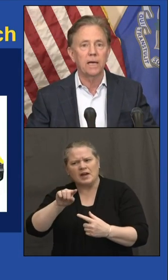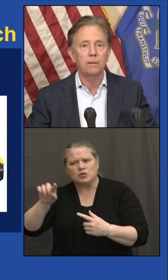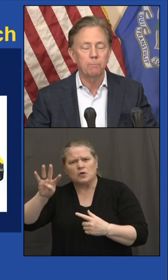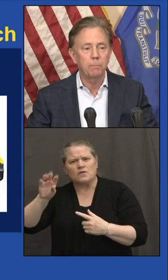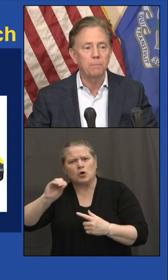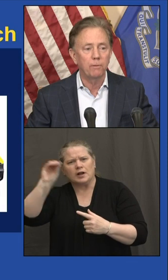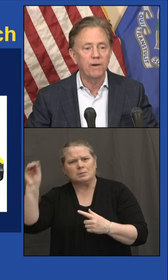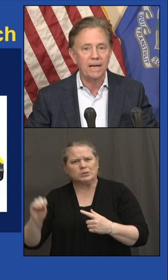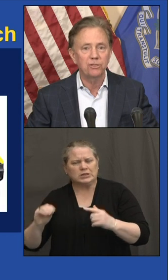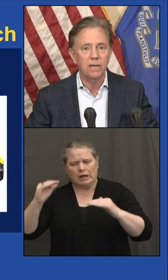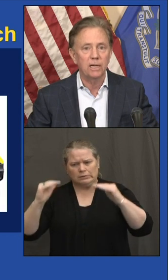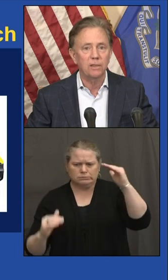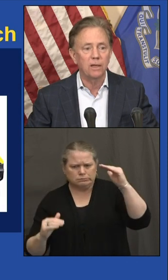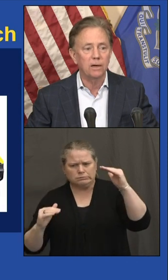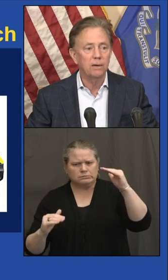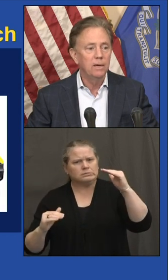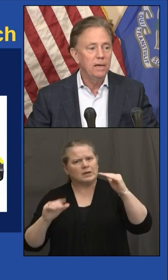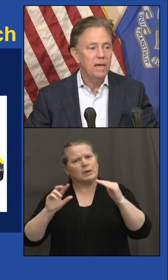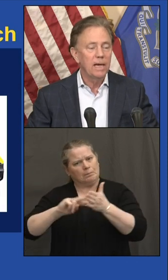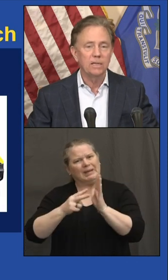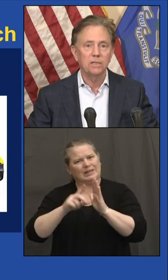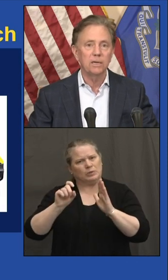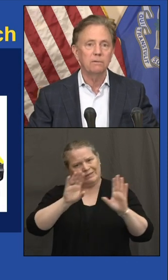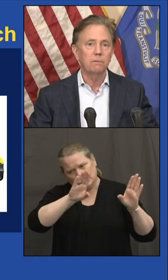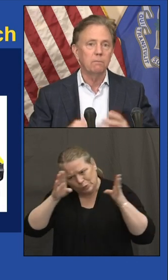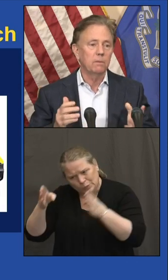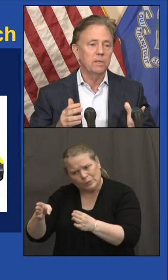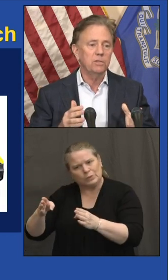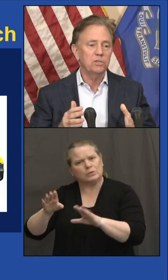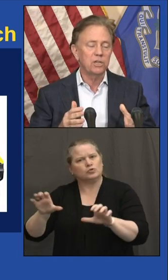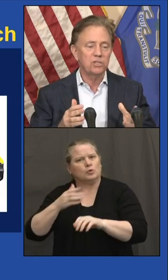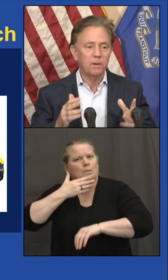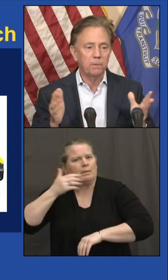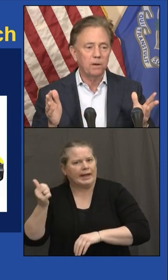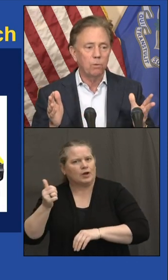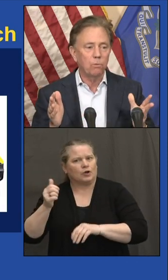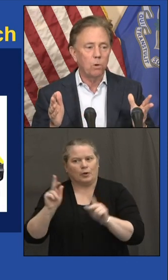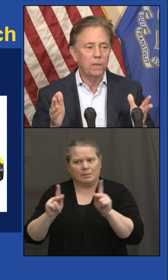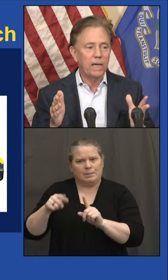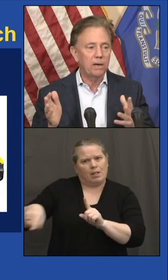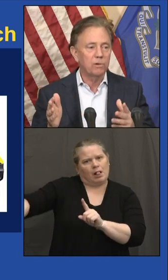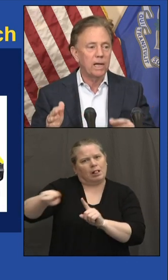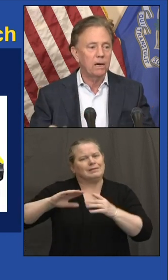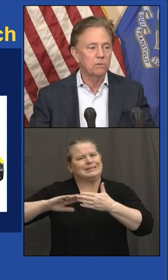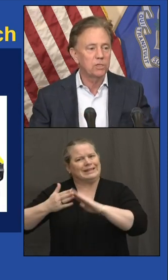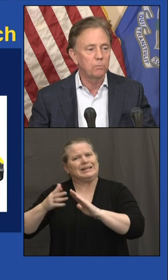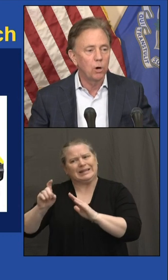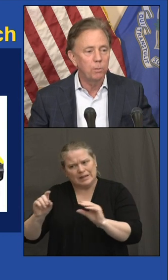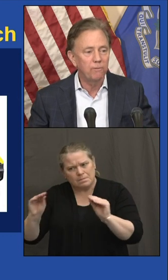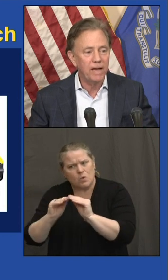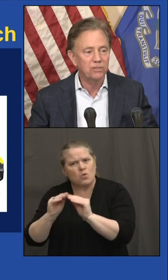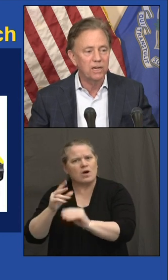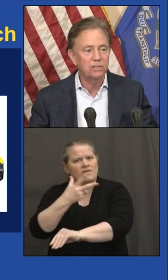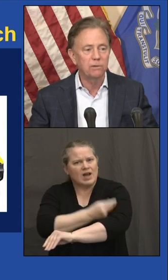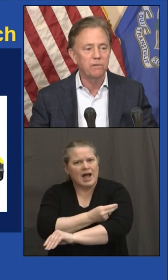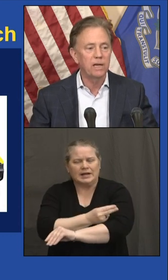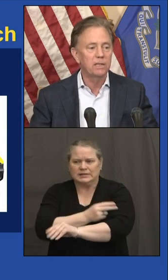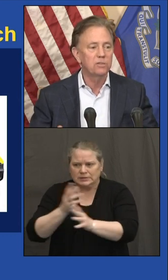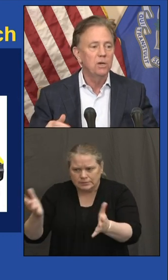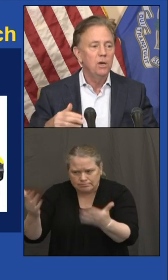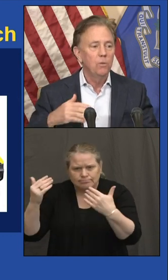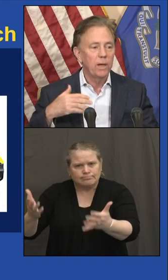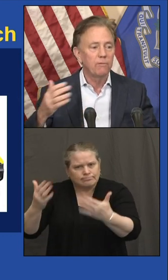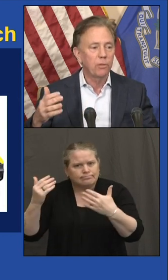of getting people vaccinated there. And this is just something we're rolling out now. It's the mobile vaccination